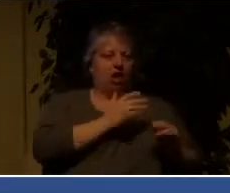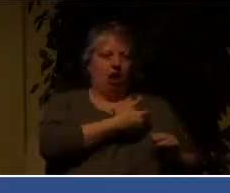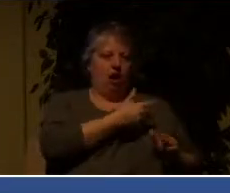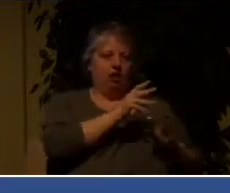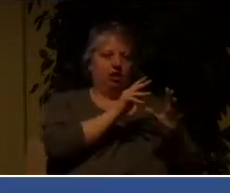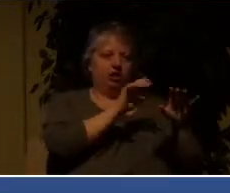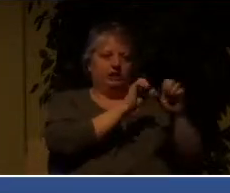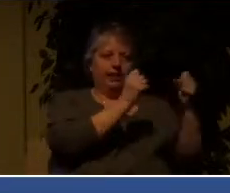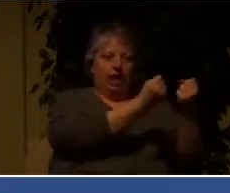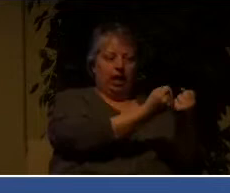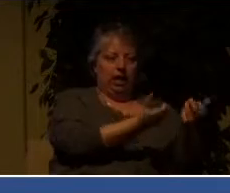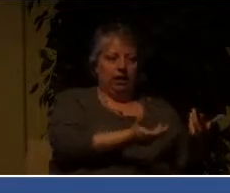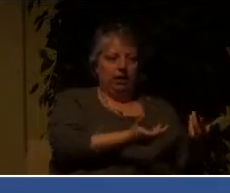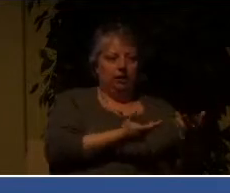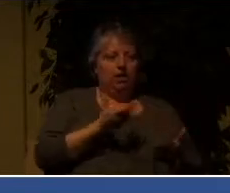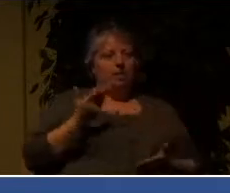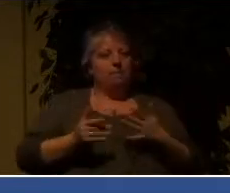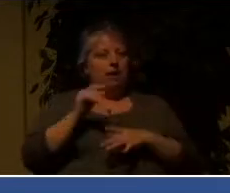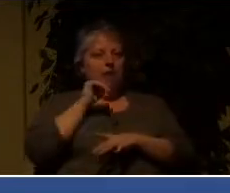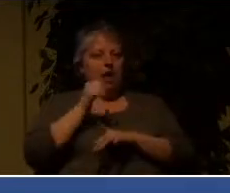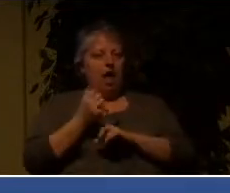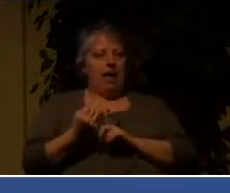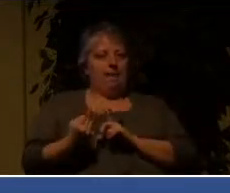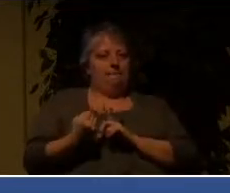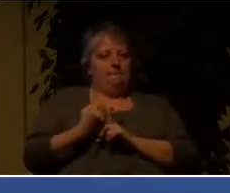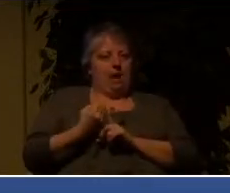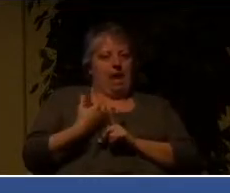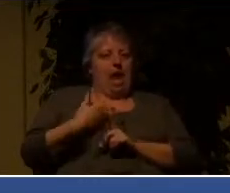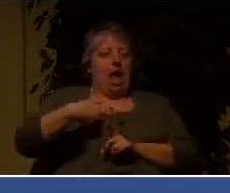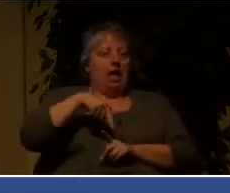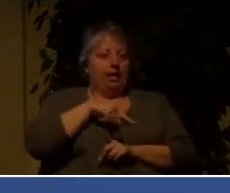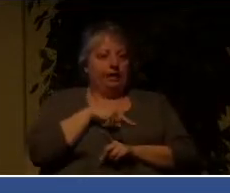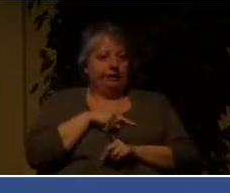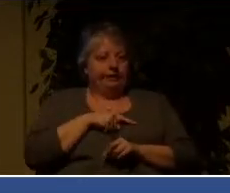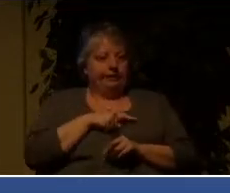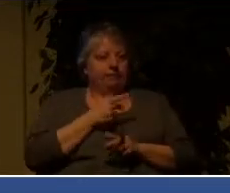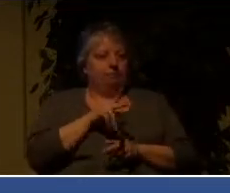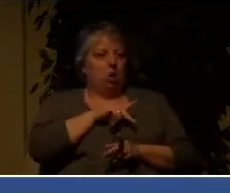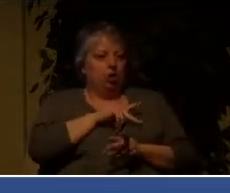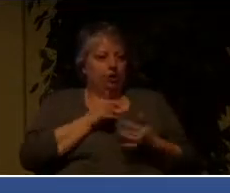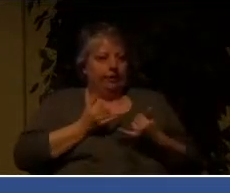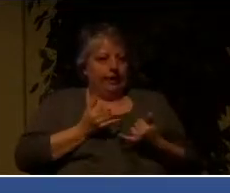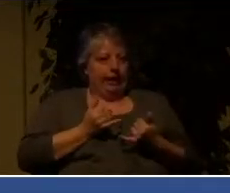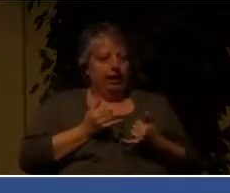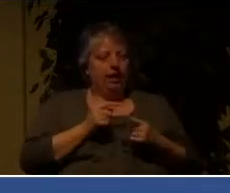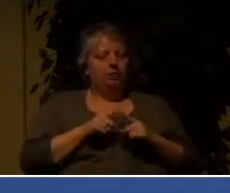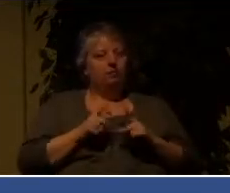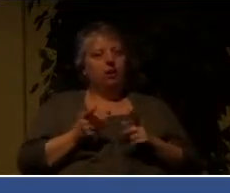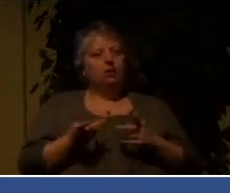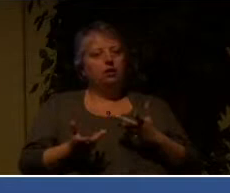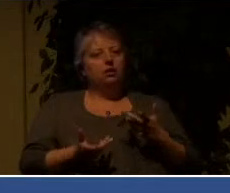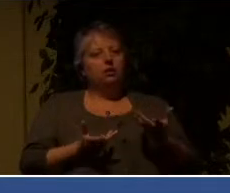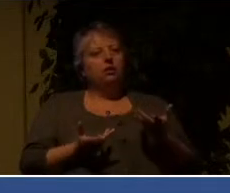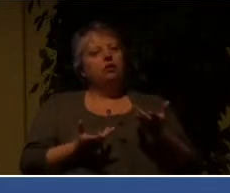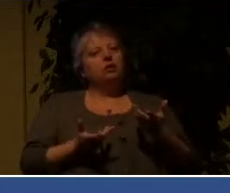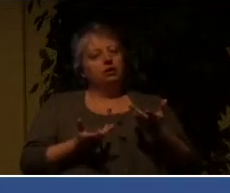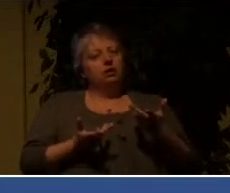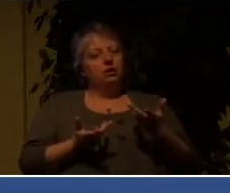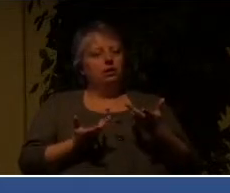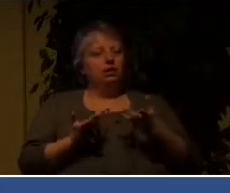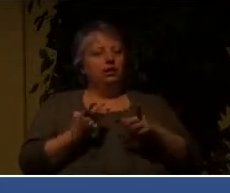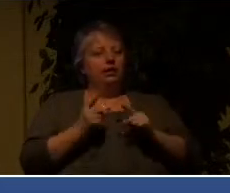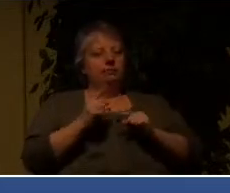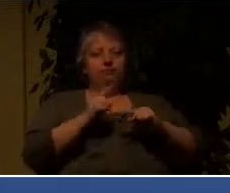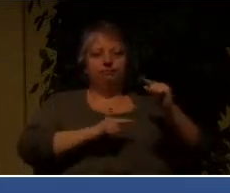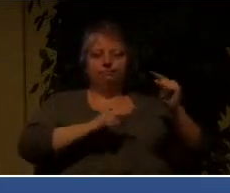this may not impact you and me at present where we find ourselves, in a multitude of different ways